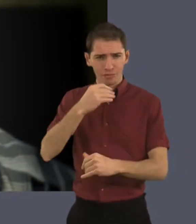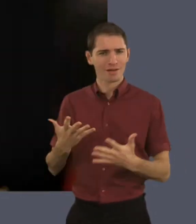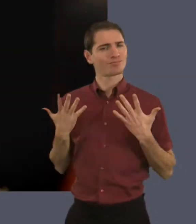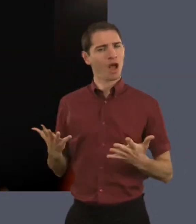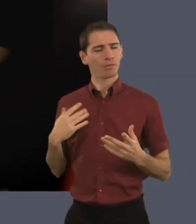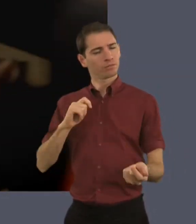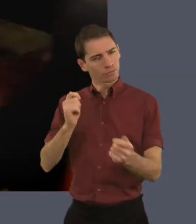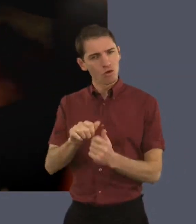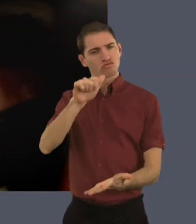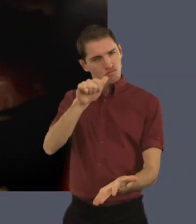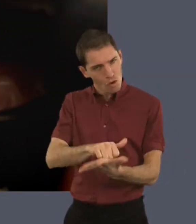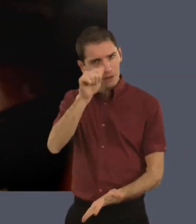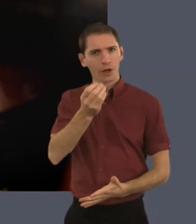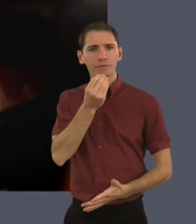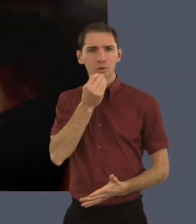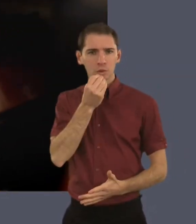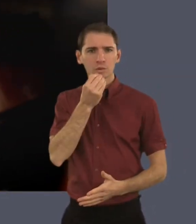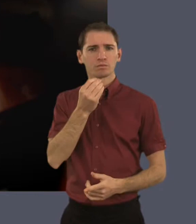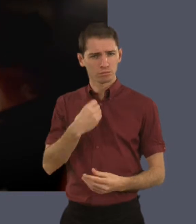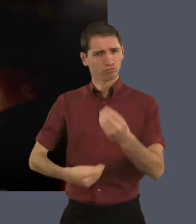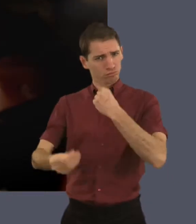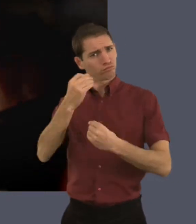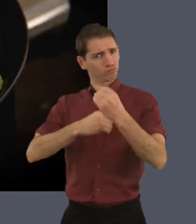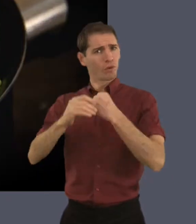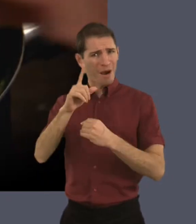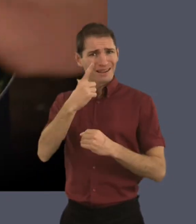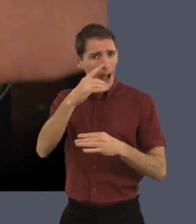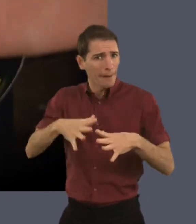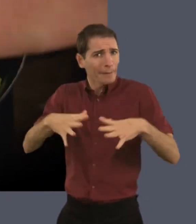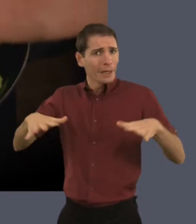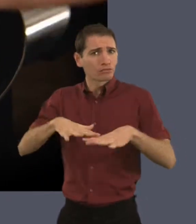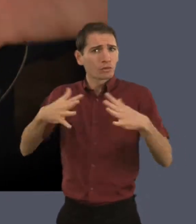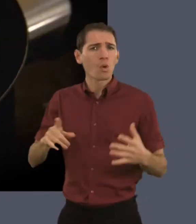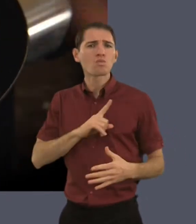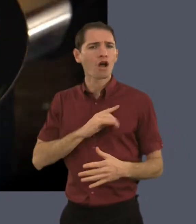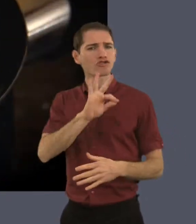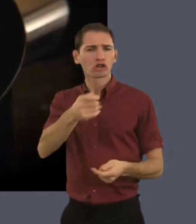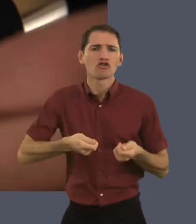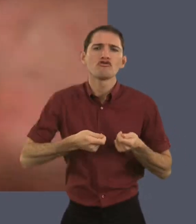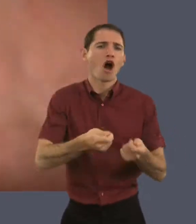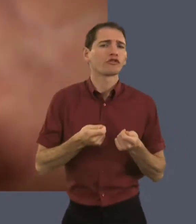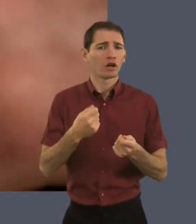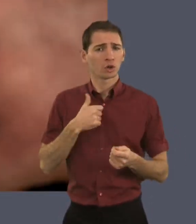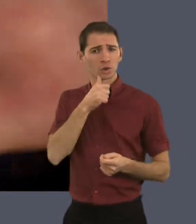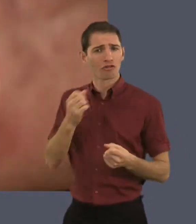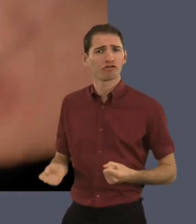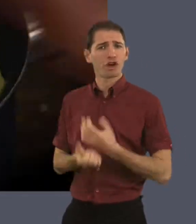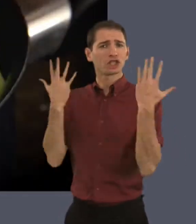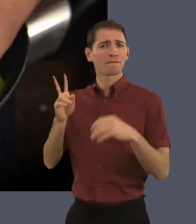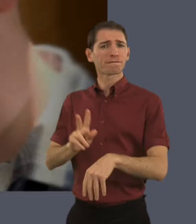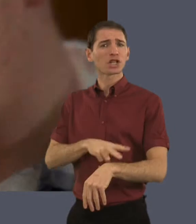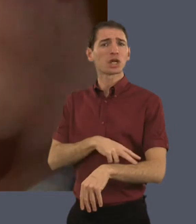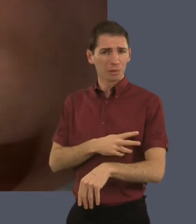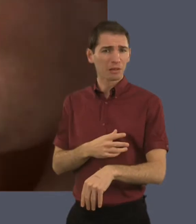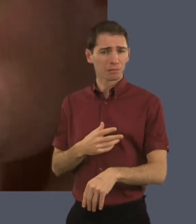it's enjoying the right type of foods, and I do enjoy my food. But you can have an even bigger portion now, because it's not fried. It's